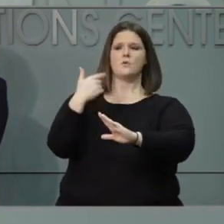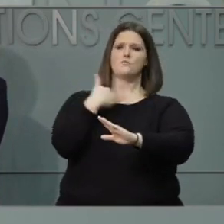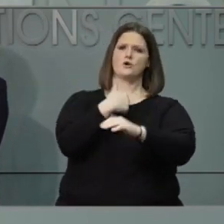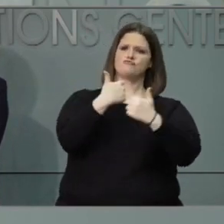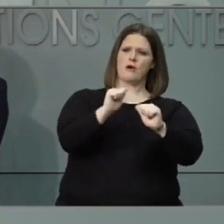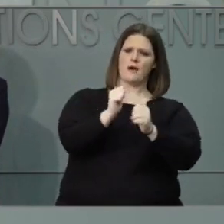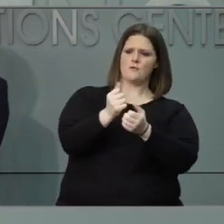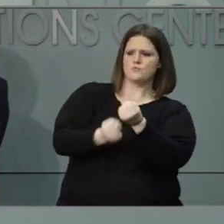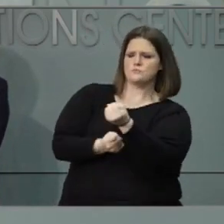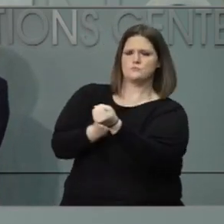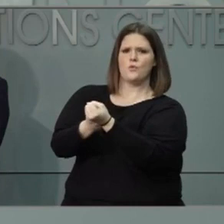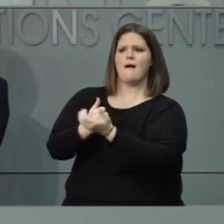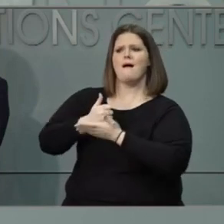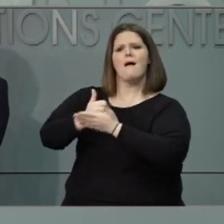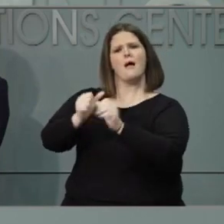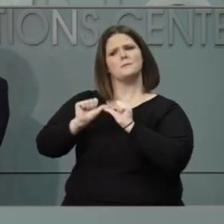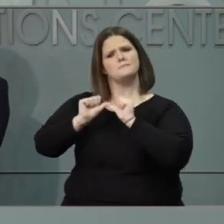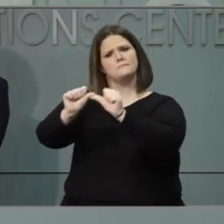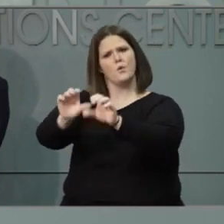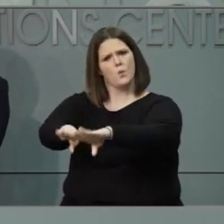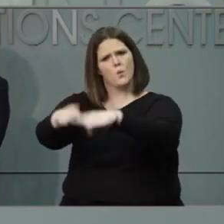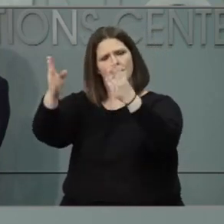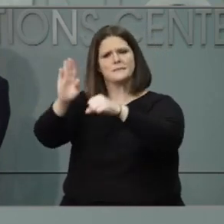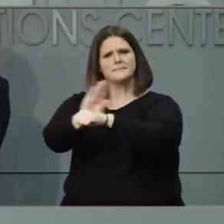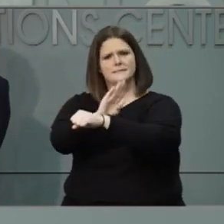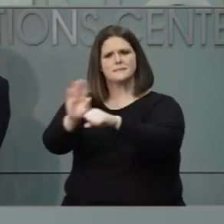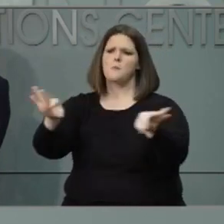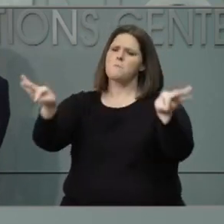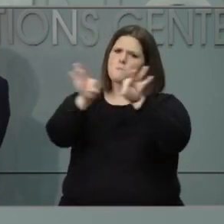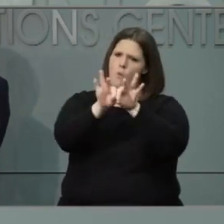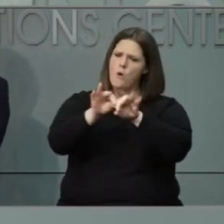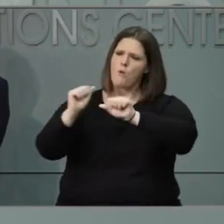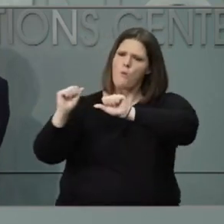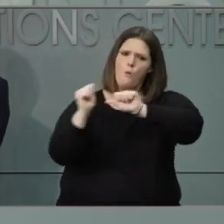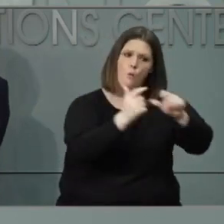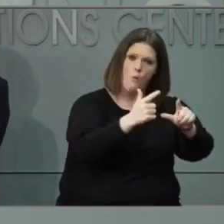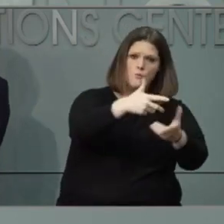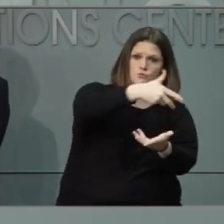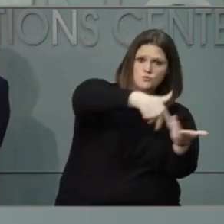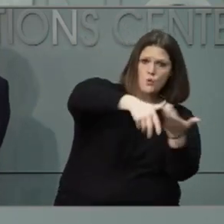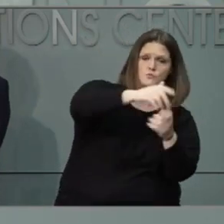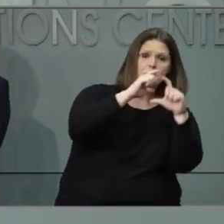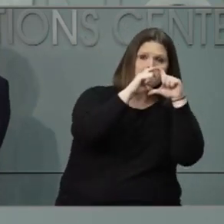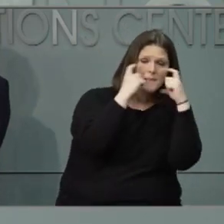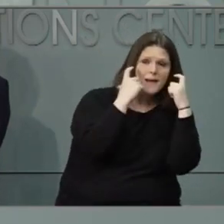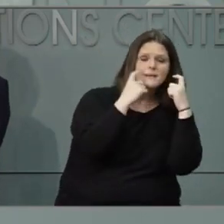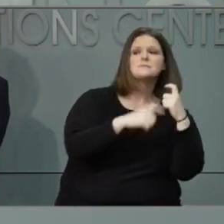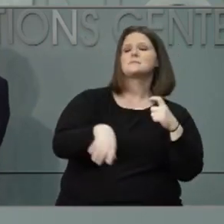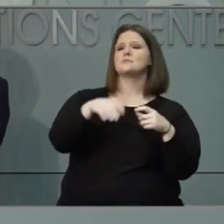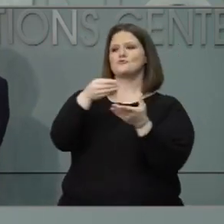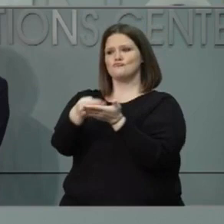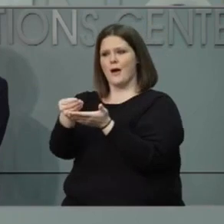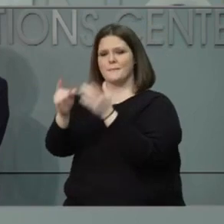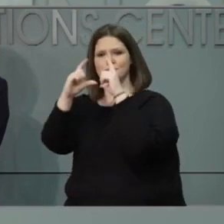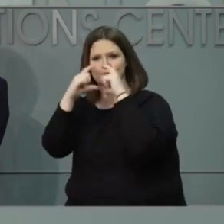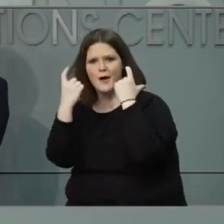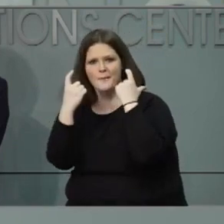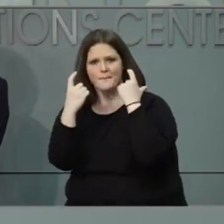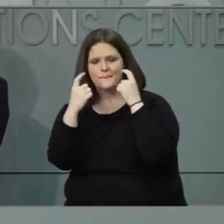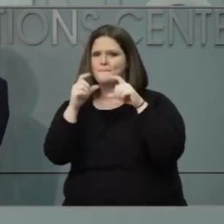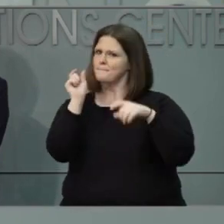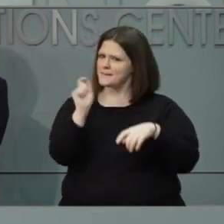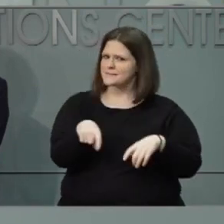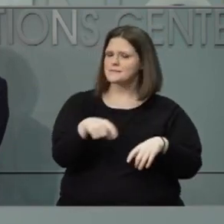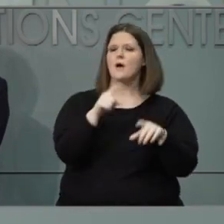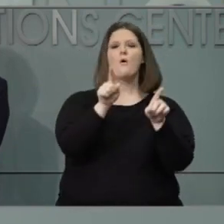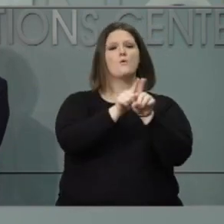us make sure that everyone is wearing a mask when they are together. And they may be shopping, but also that we are maintaining distance